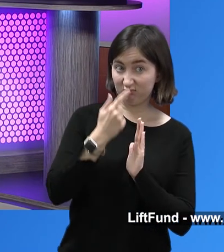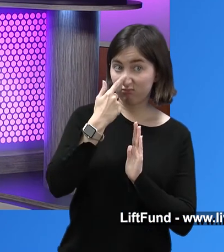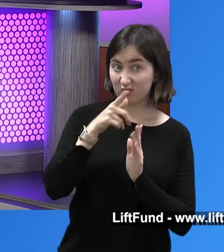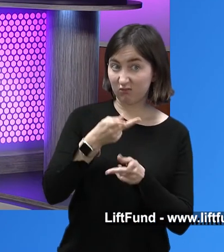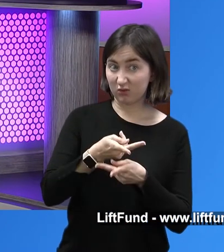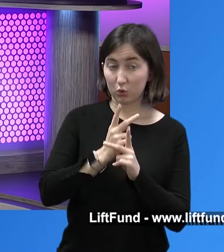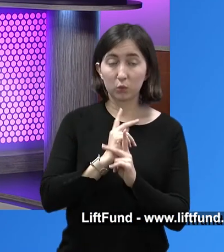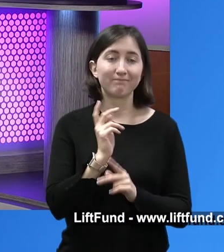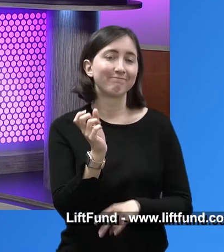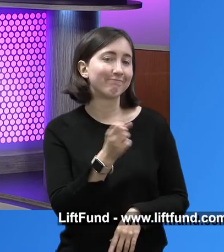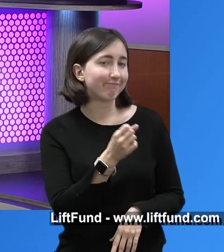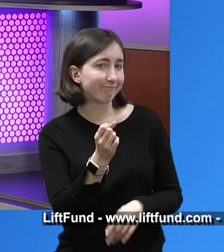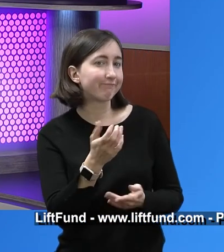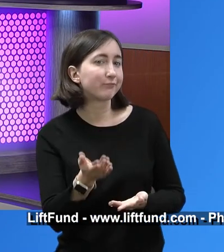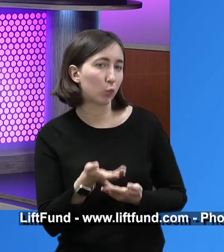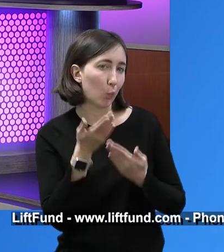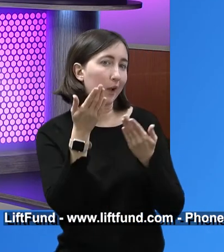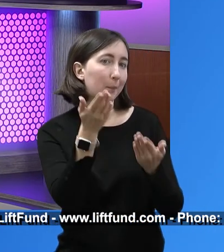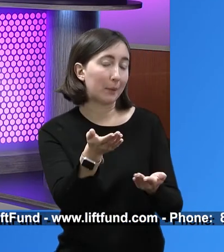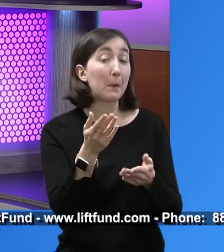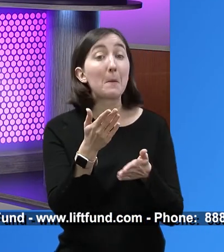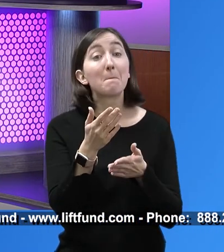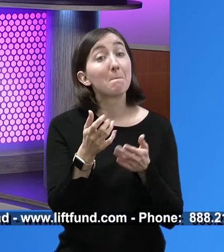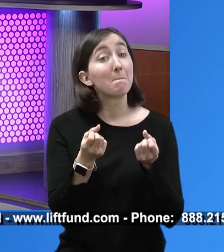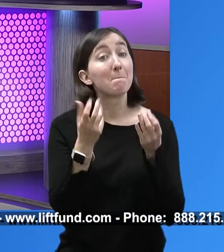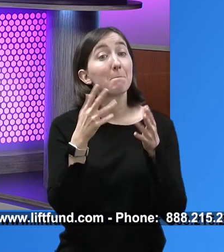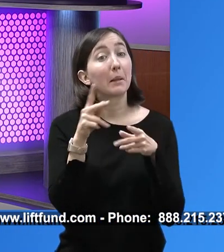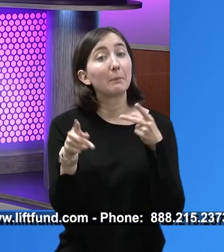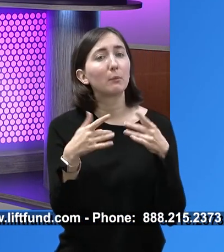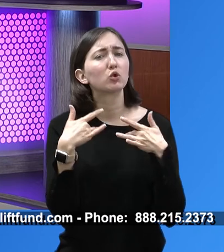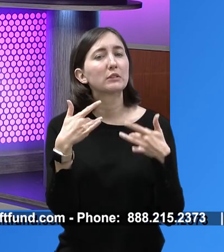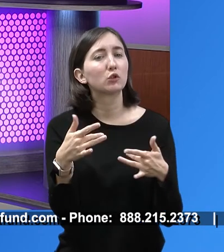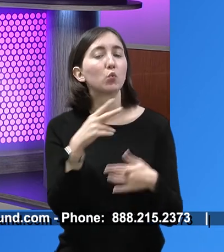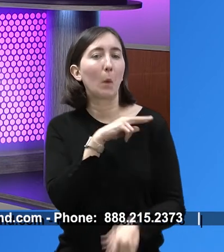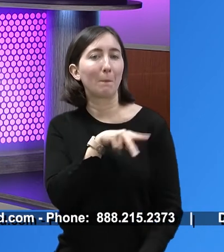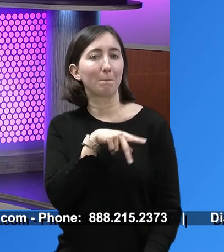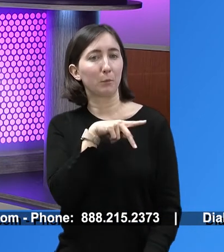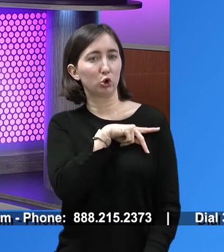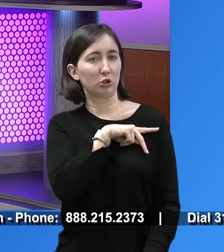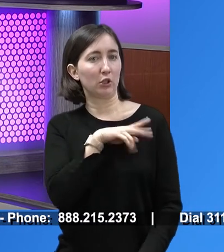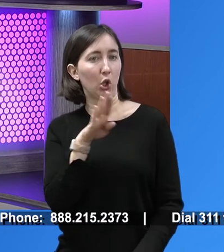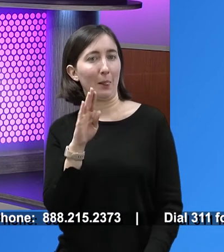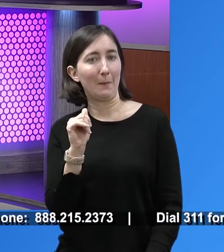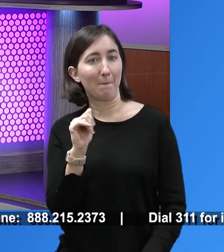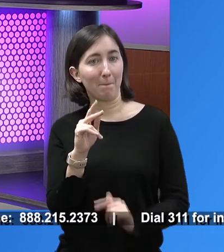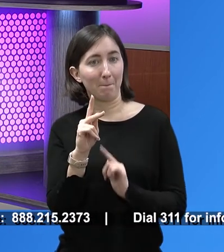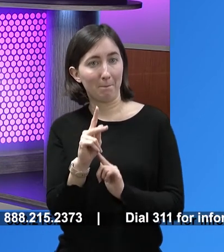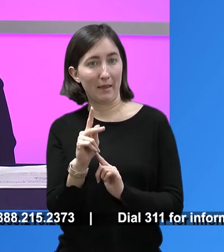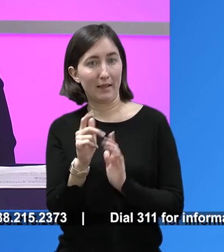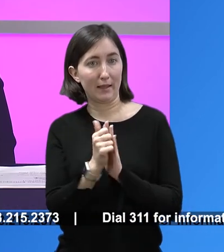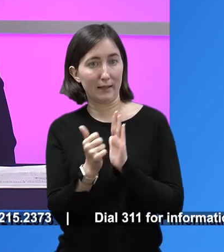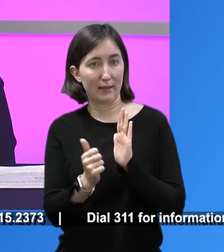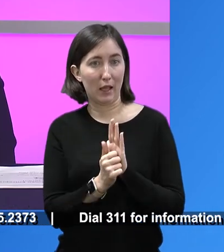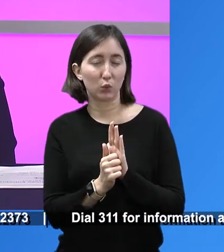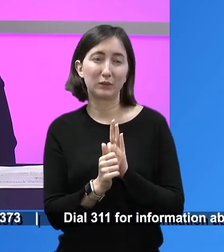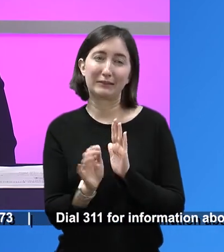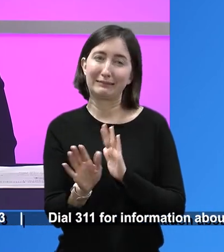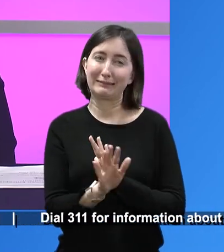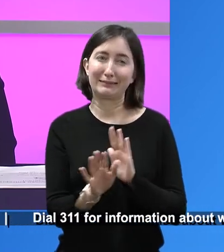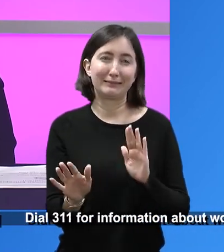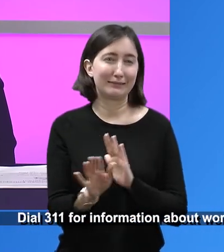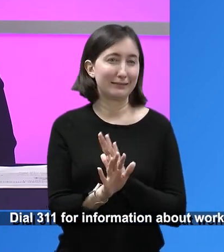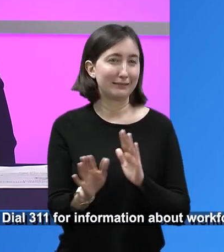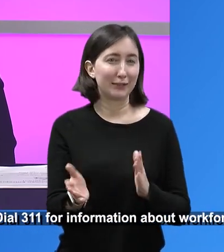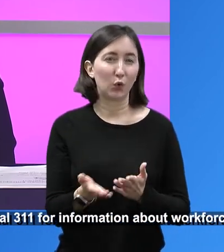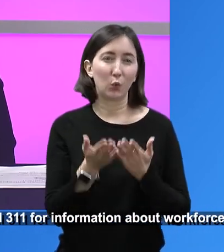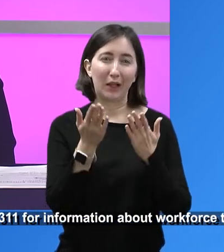You, the recommendation is yes. And many people, that's a great point, have a personal bank account. And they're using